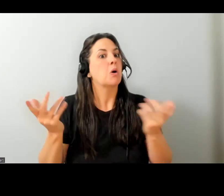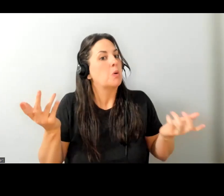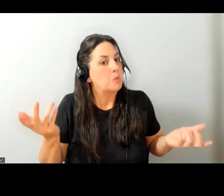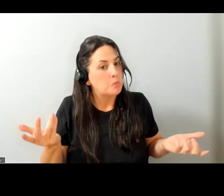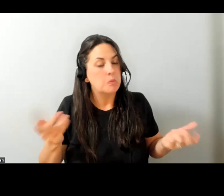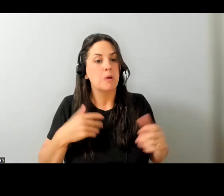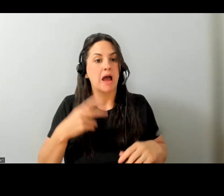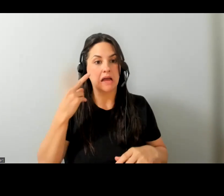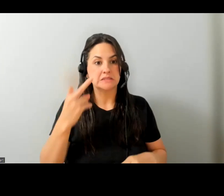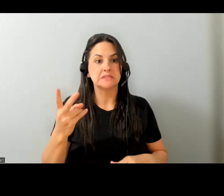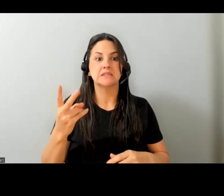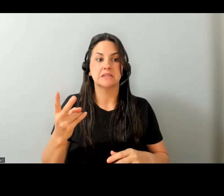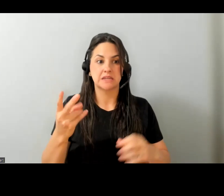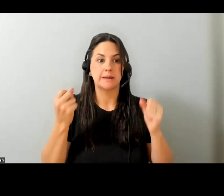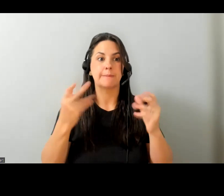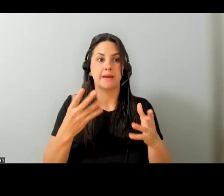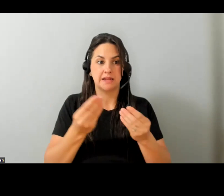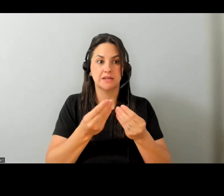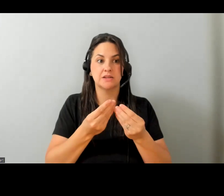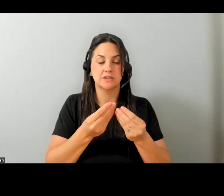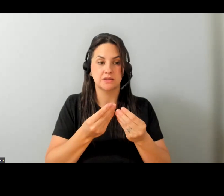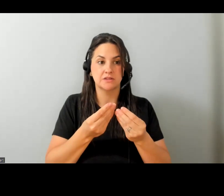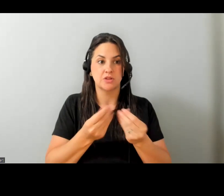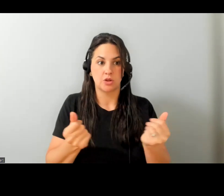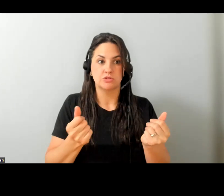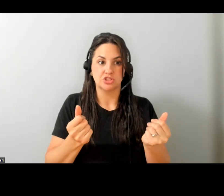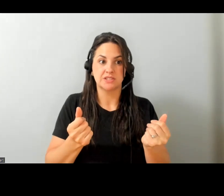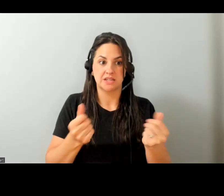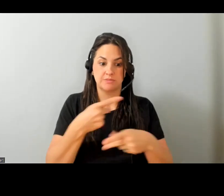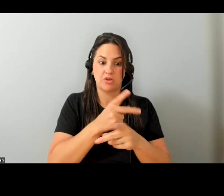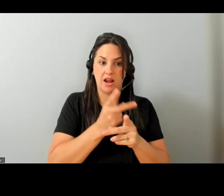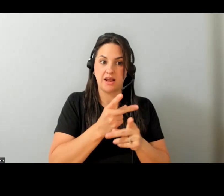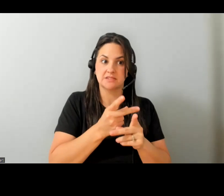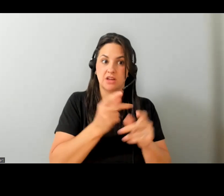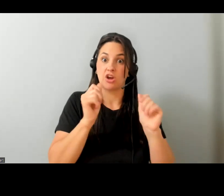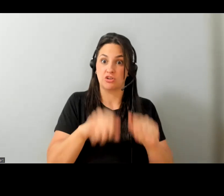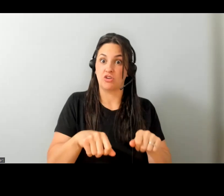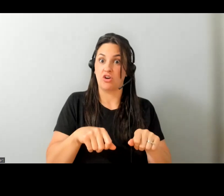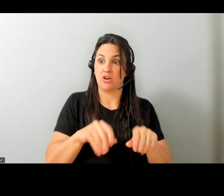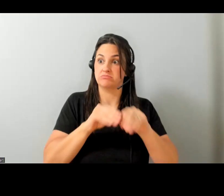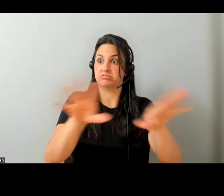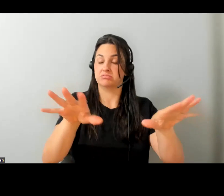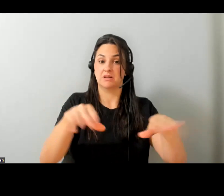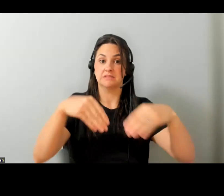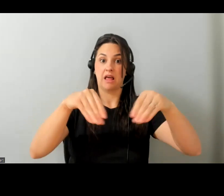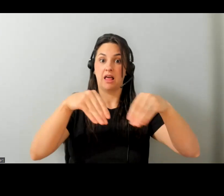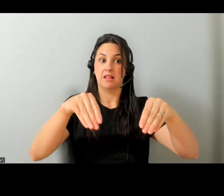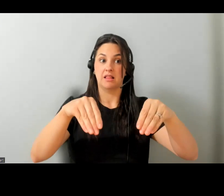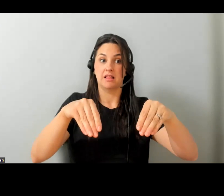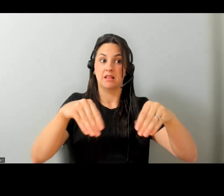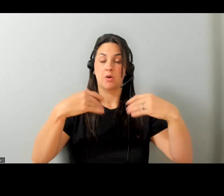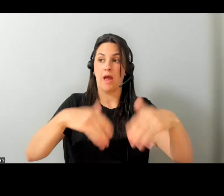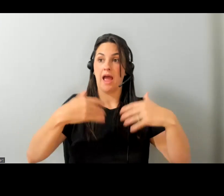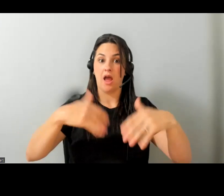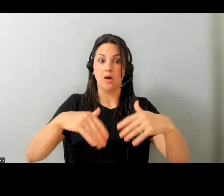solutions that are being uh formed through tetra could go on the market and so many solutions that i'm like wow a lot of people can benefit